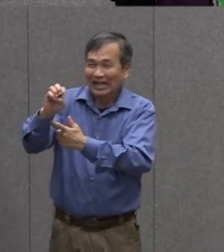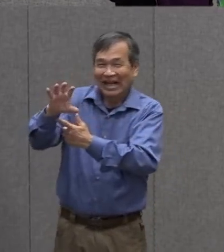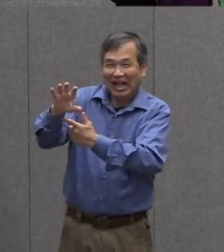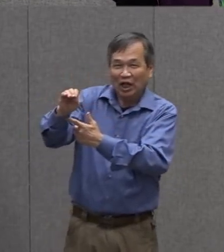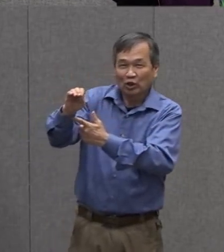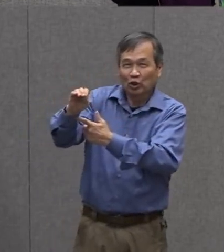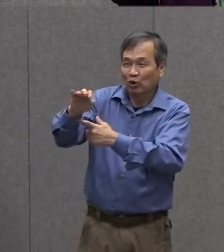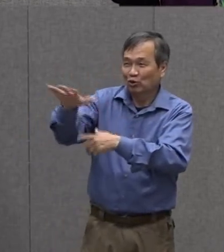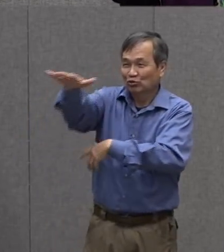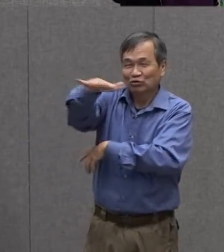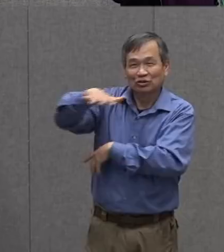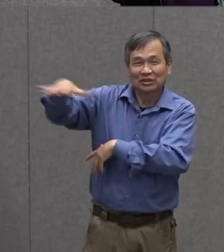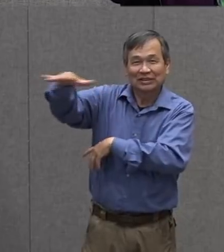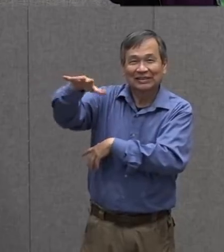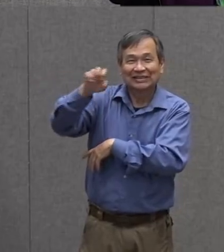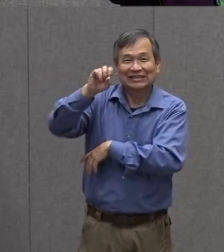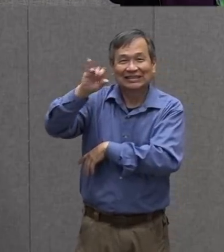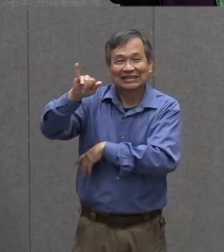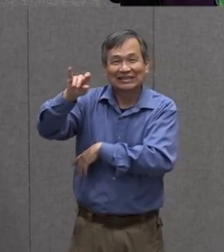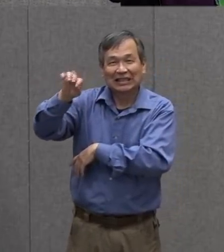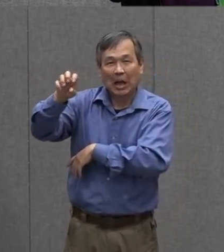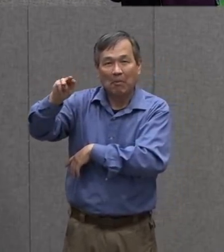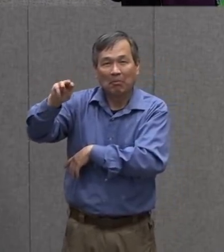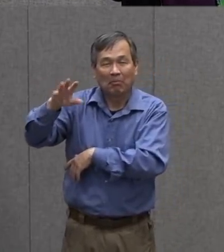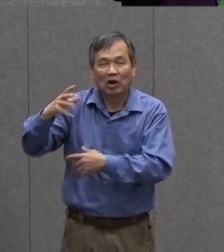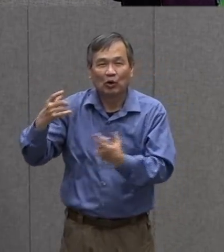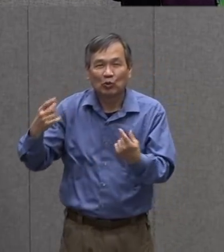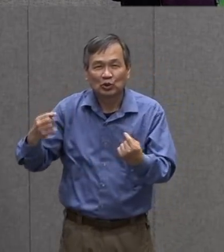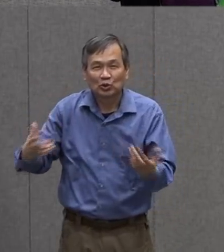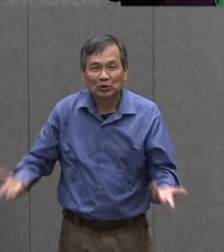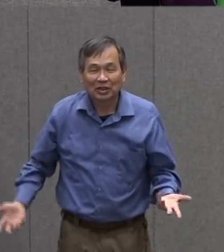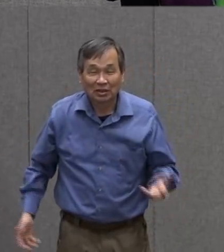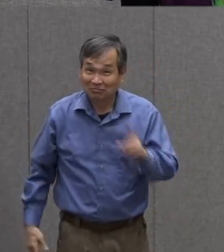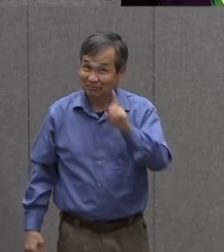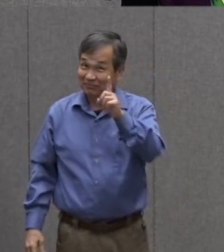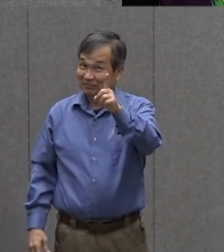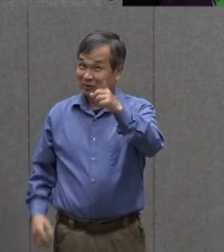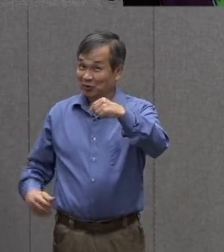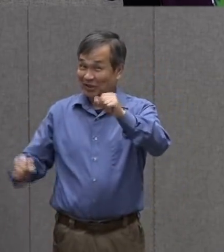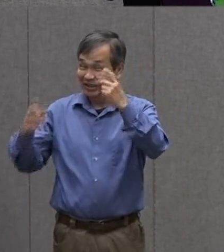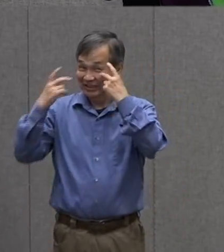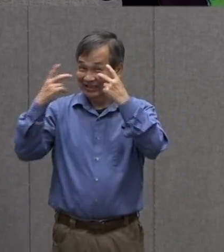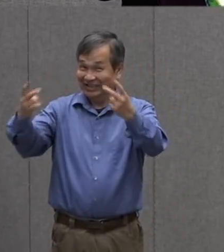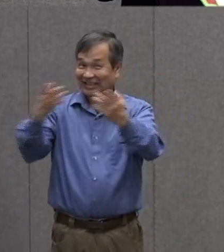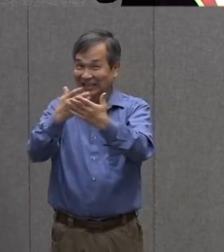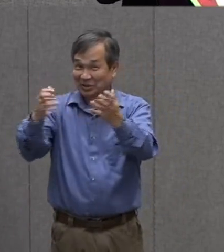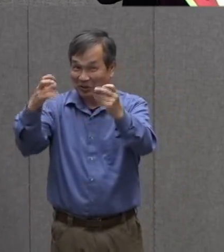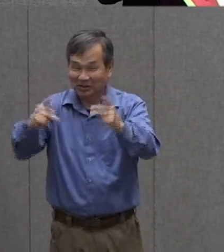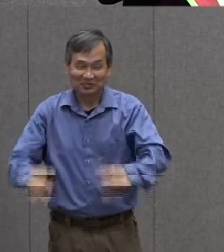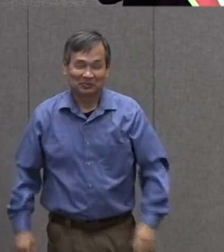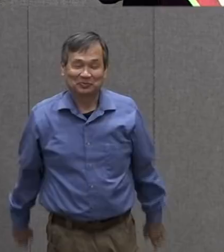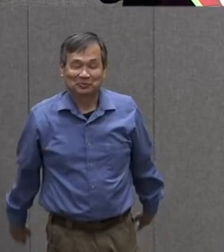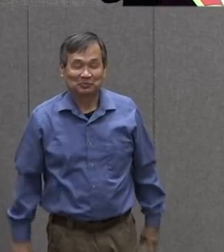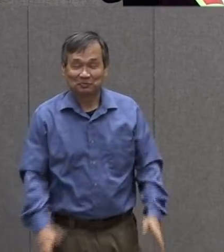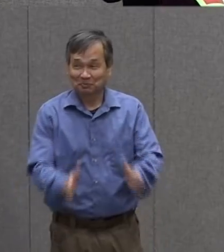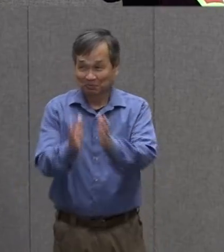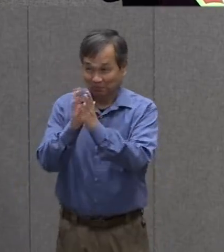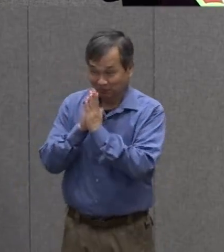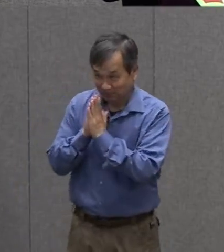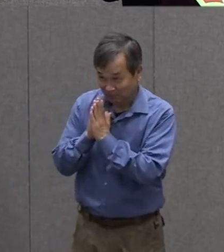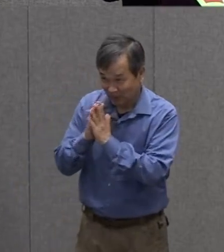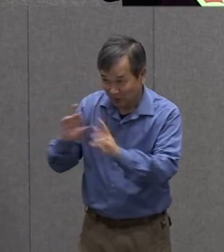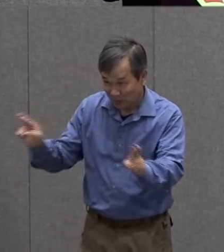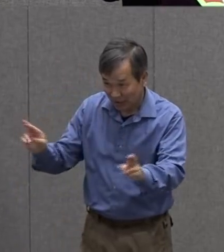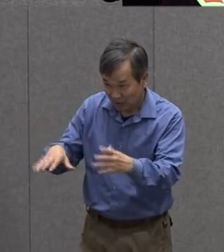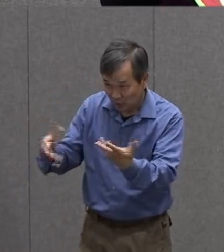and find the stories that are there miss roxanne are